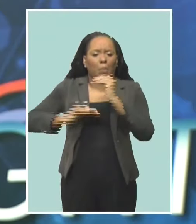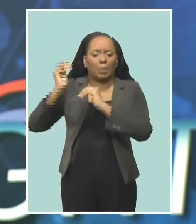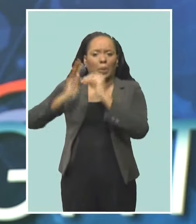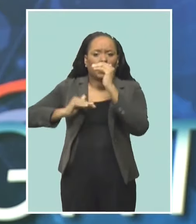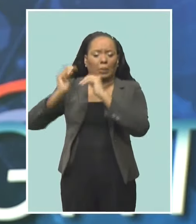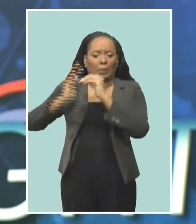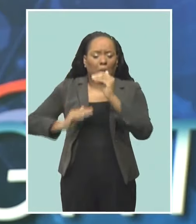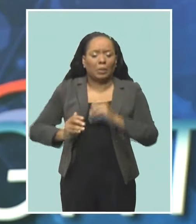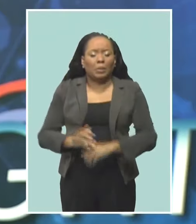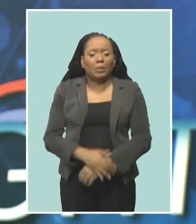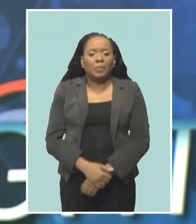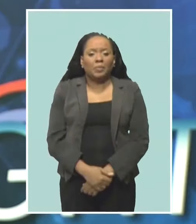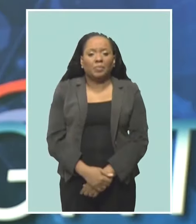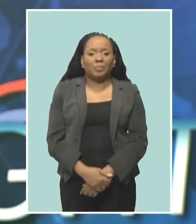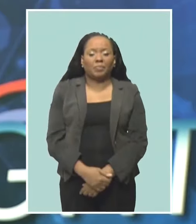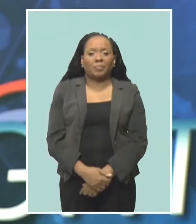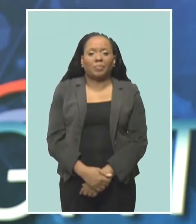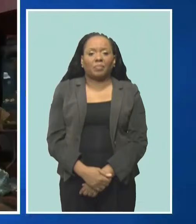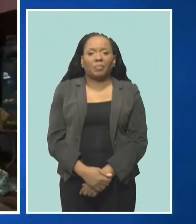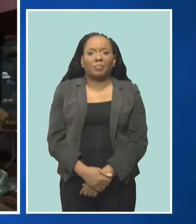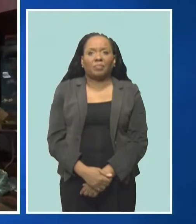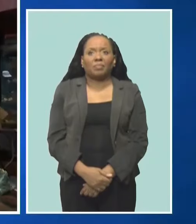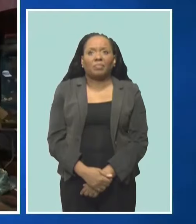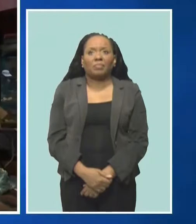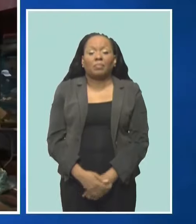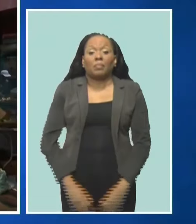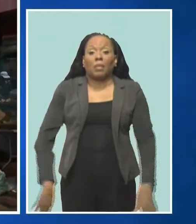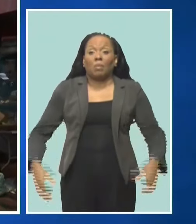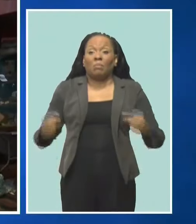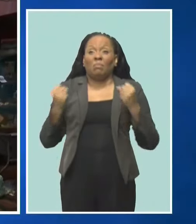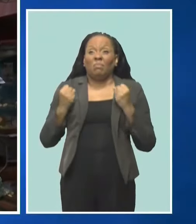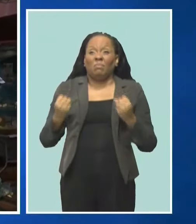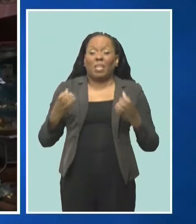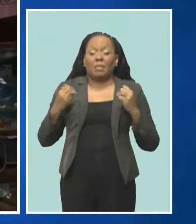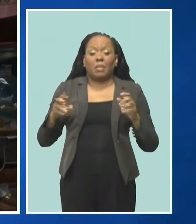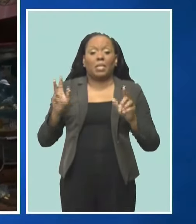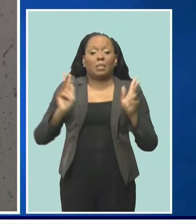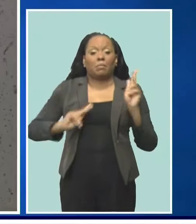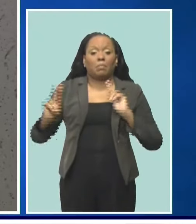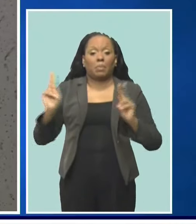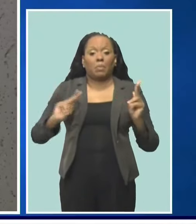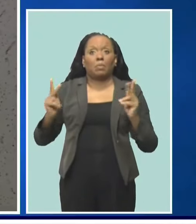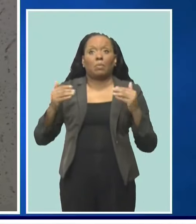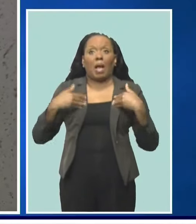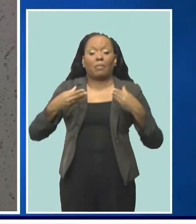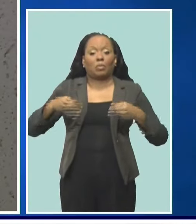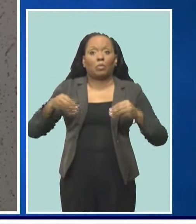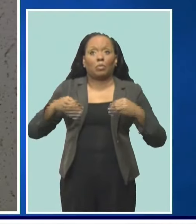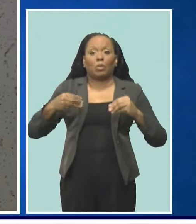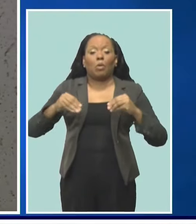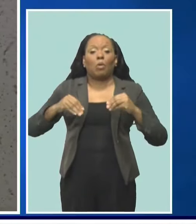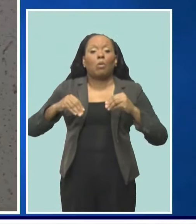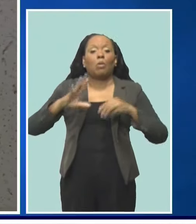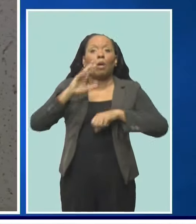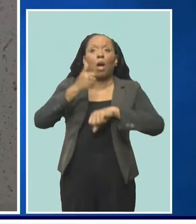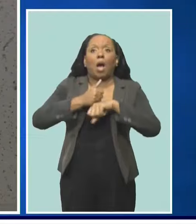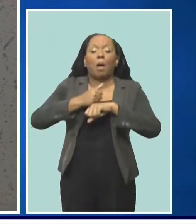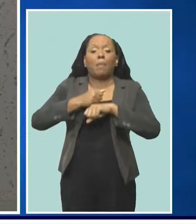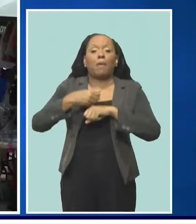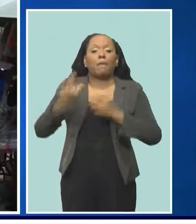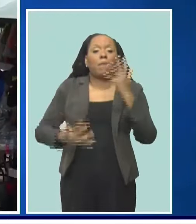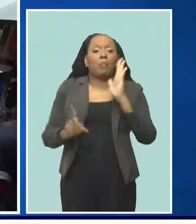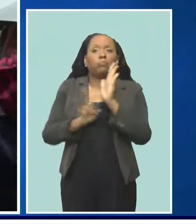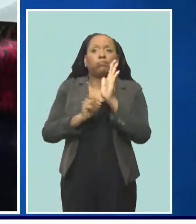Jones reports. Many merchants in the British town area have installed fire detection and other prevention systems.